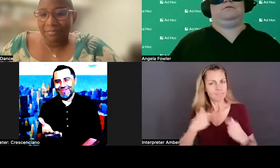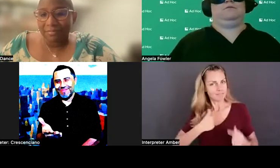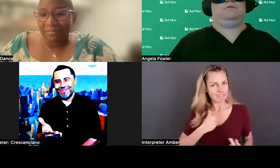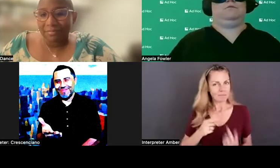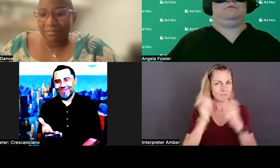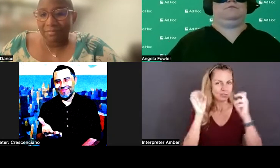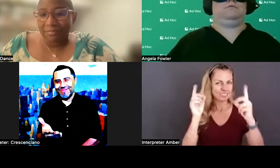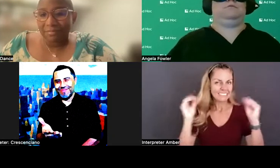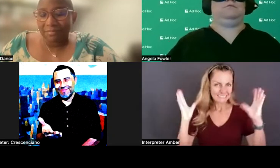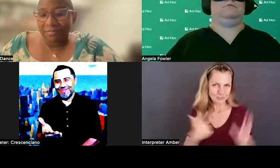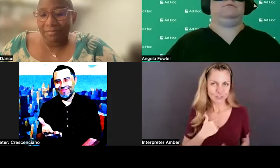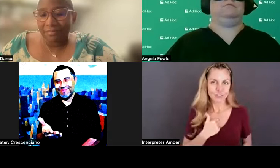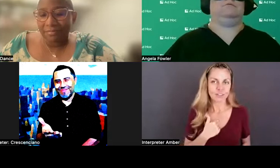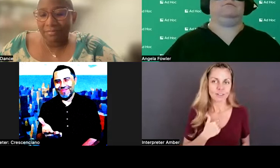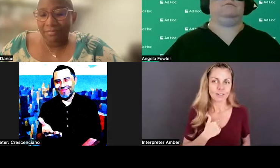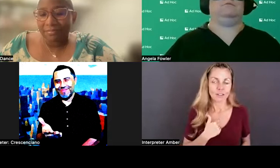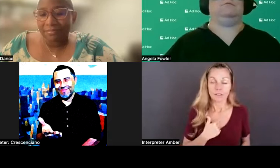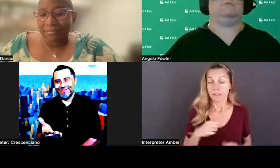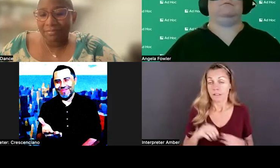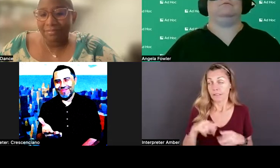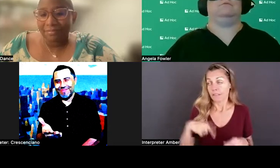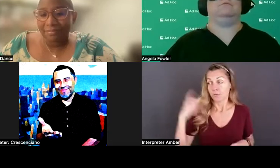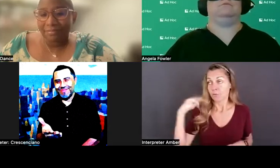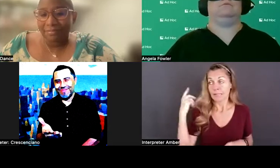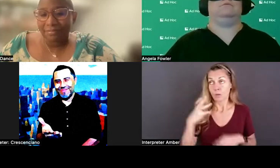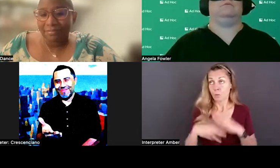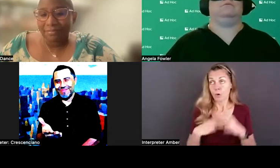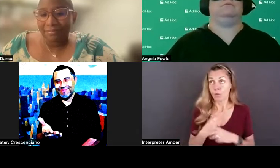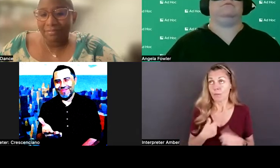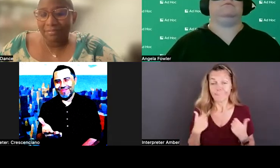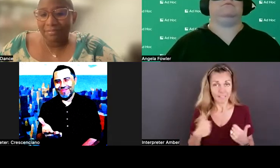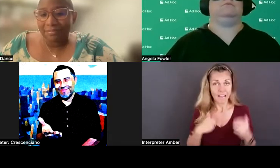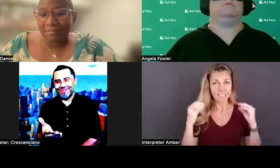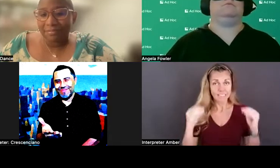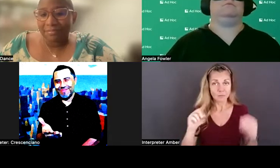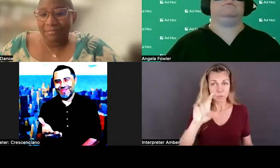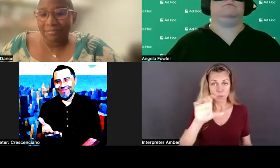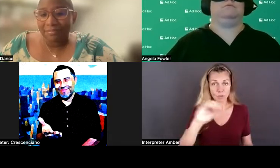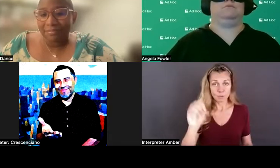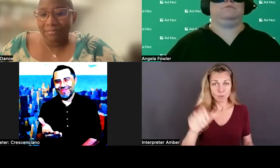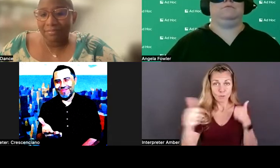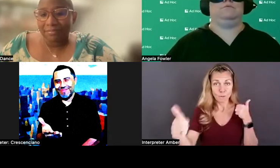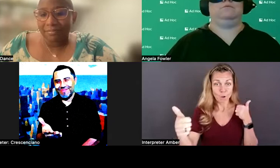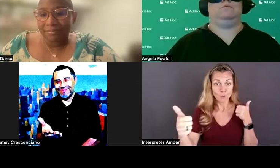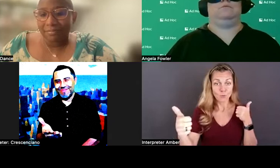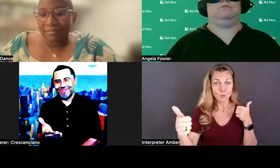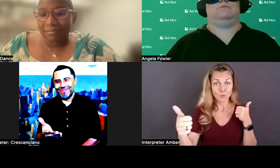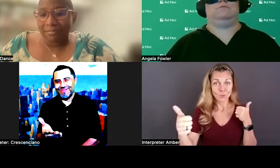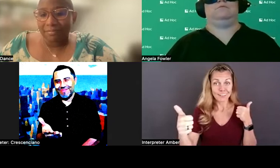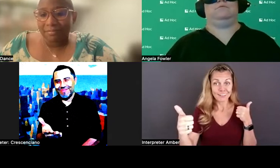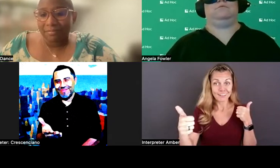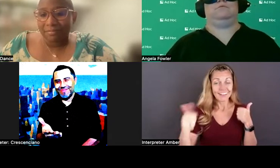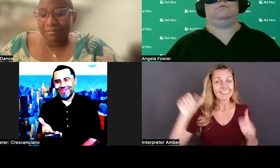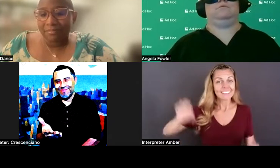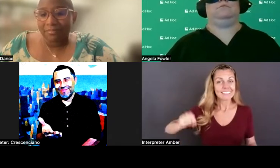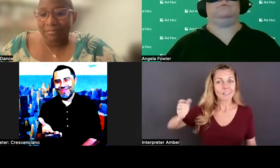teacher. In this crazy world we live in, I teach 100% remote in on the south side of